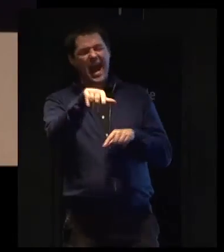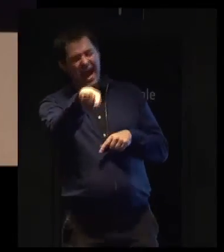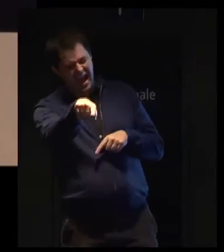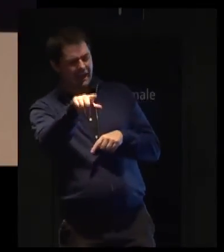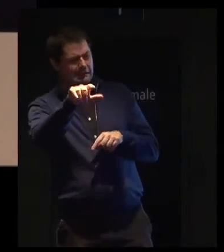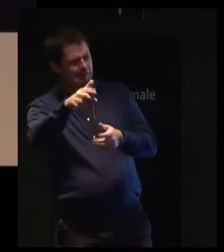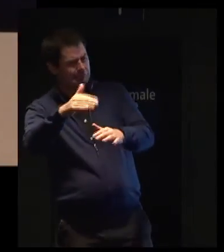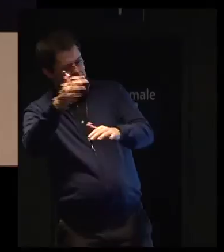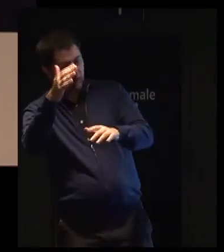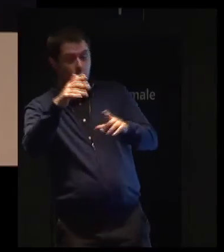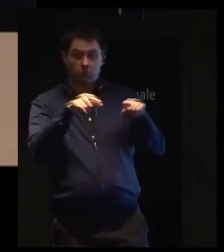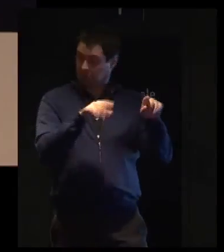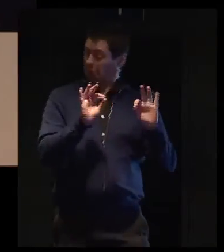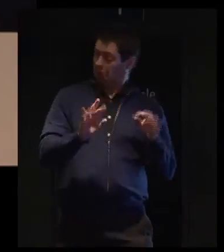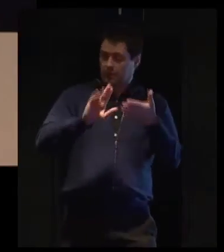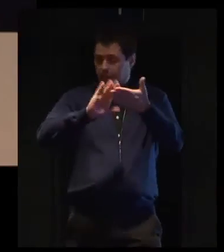work out the best way forward.